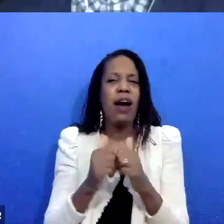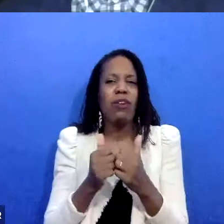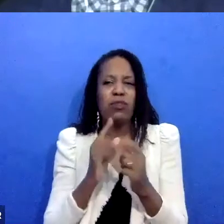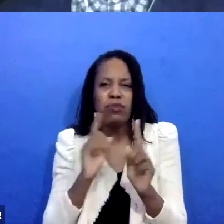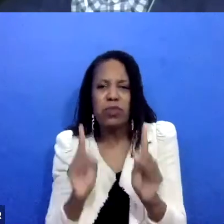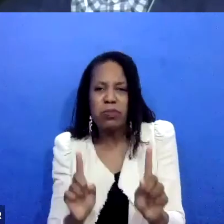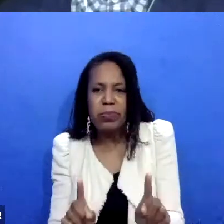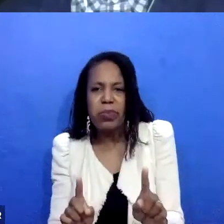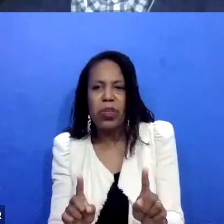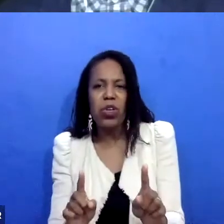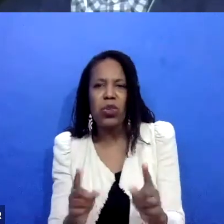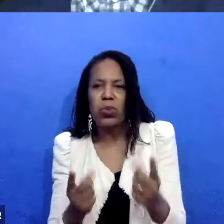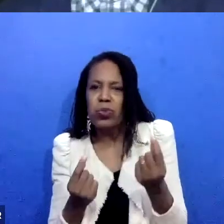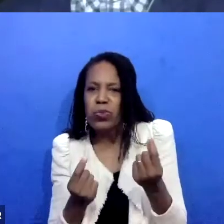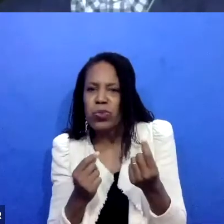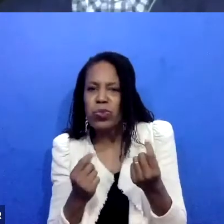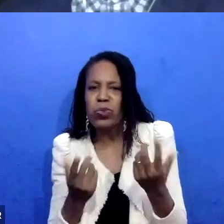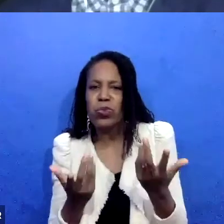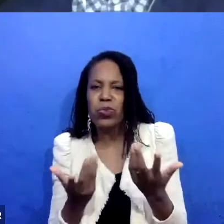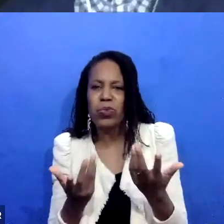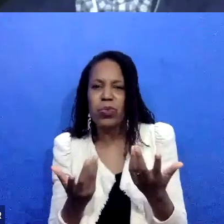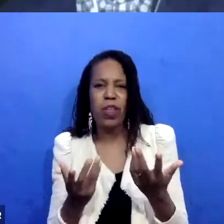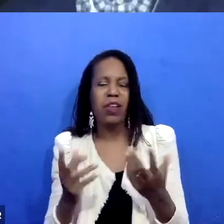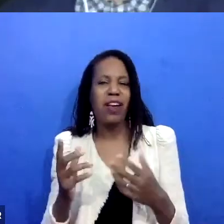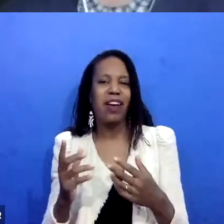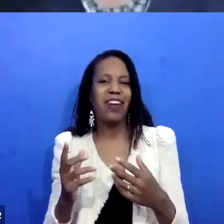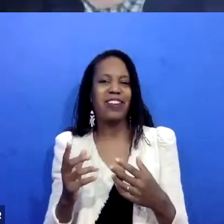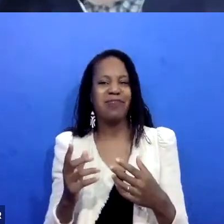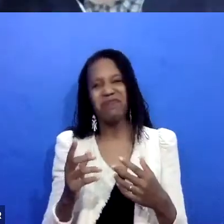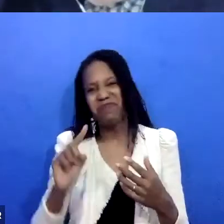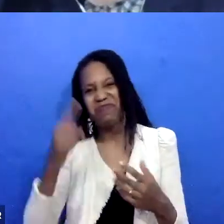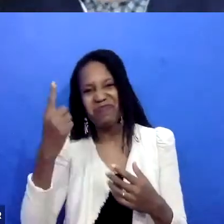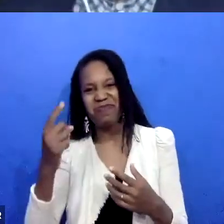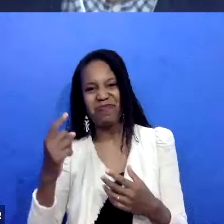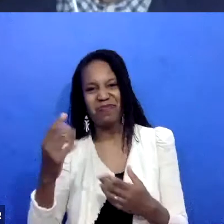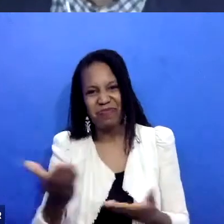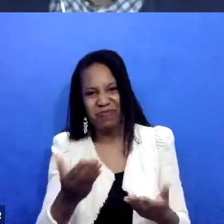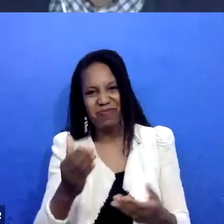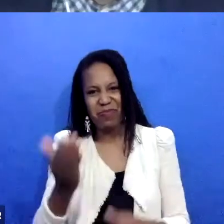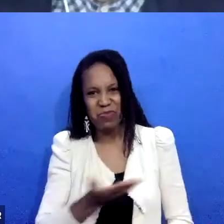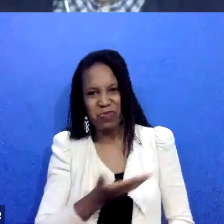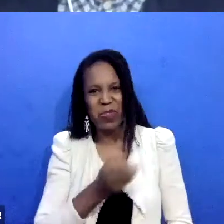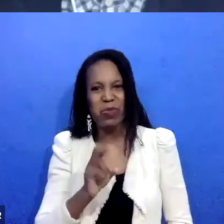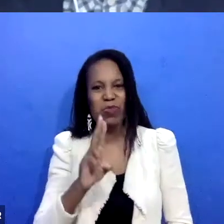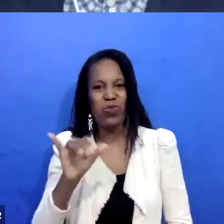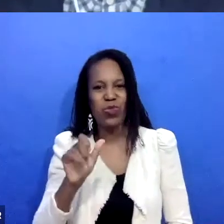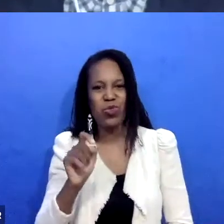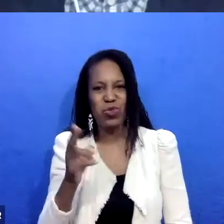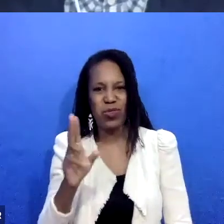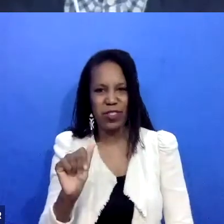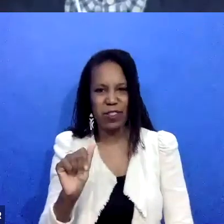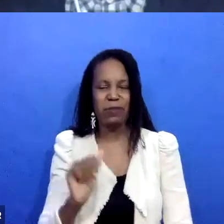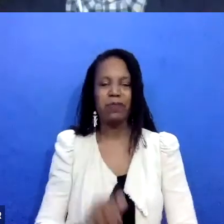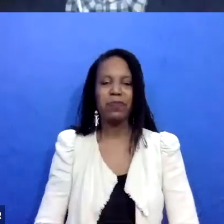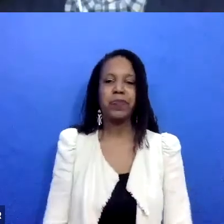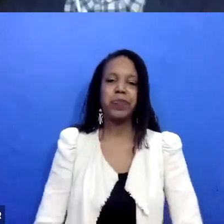I guess I'll go with Sujata first. Okay. Um, so, uh, in terms of the circles, uh,